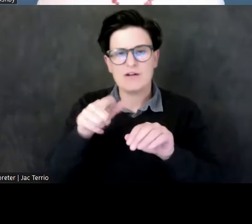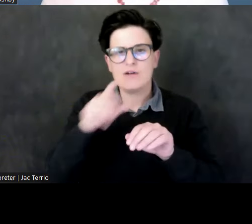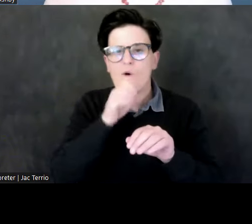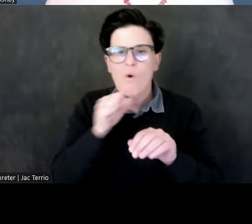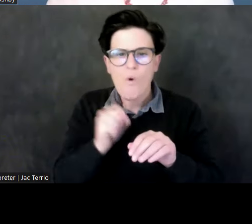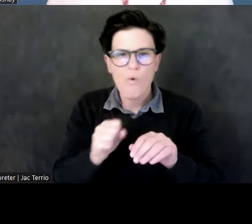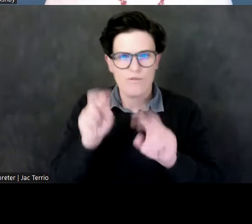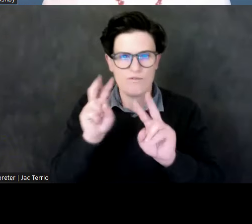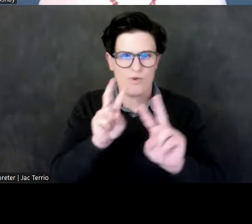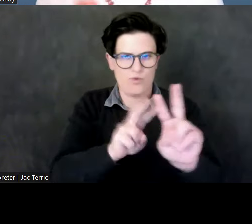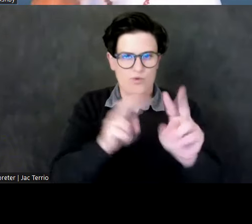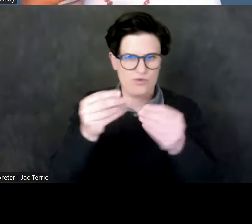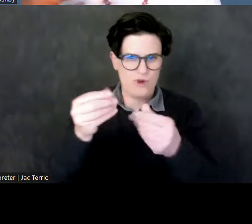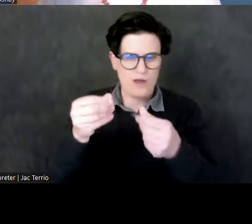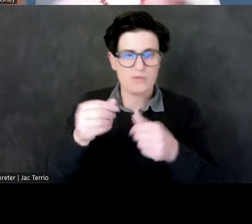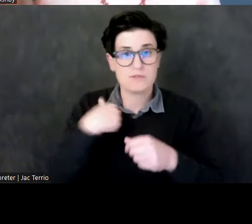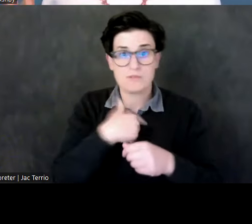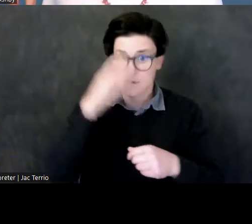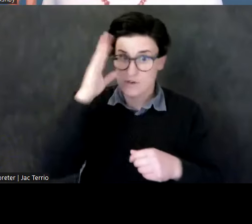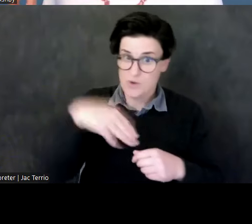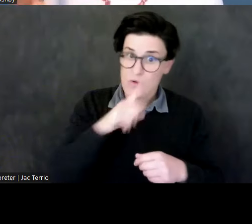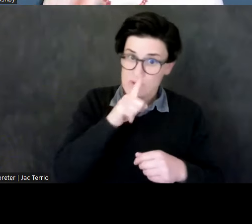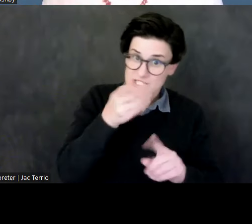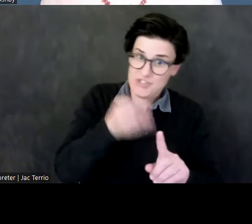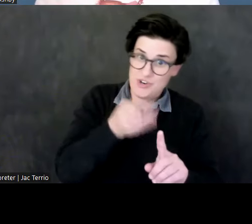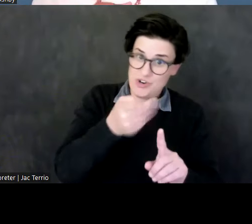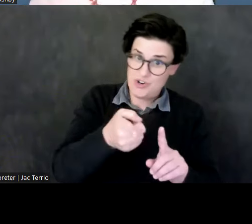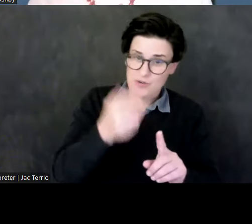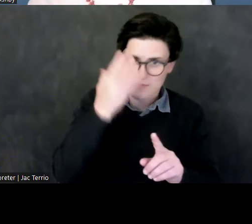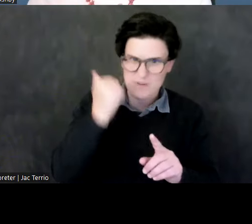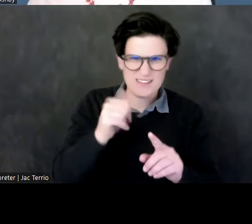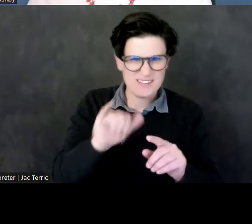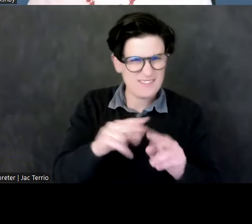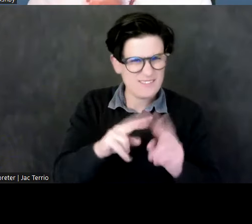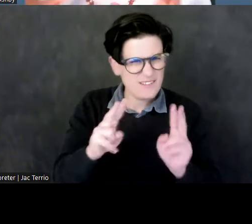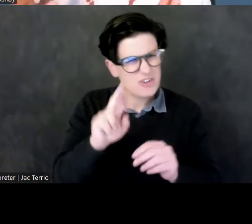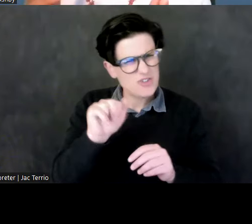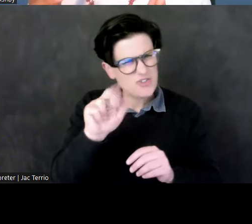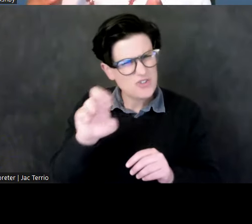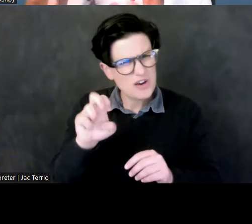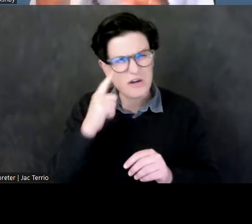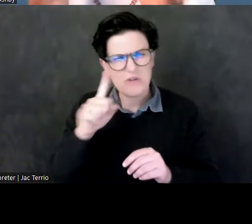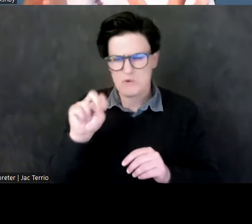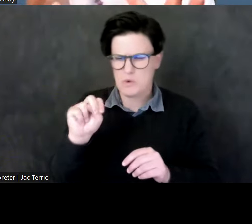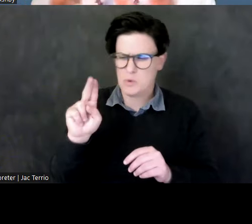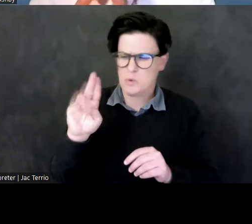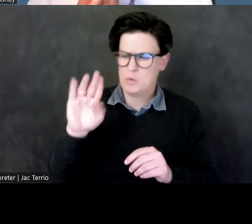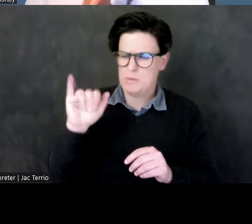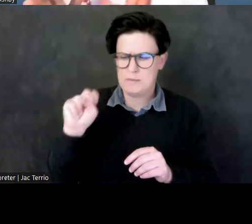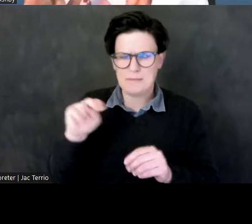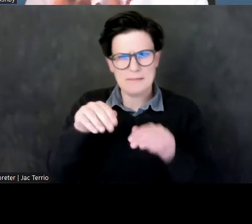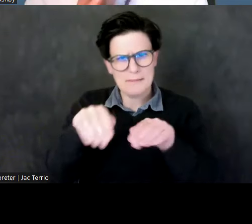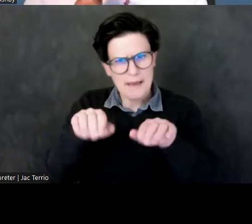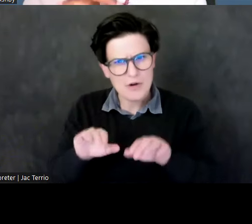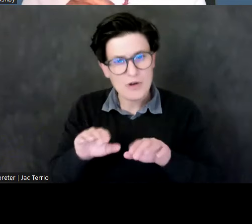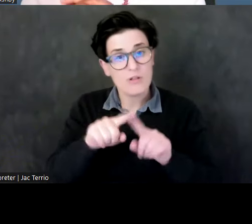We know that it's her because this is very rare for Nubian burials, but she's chosen